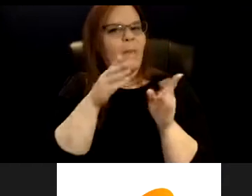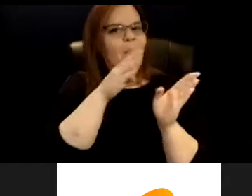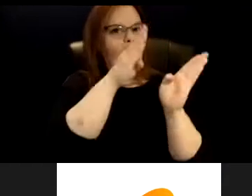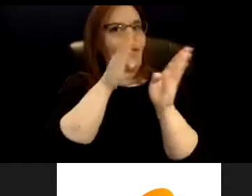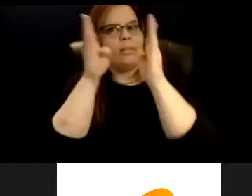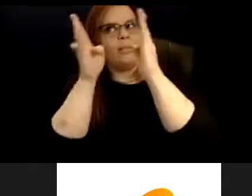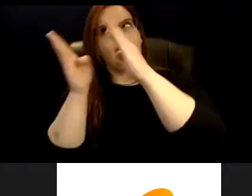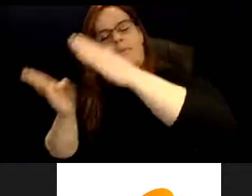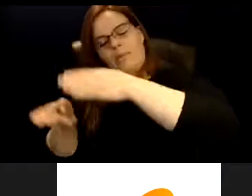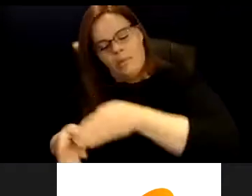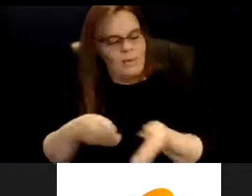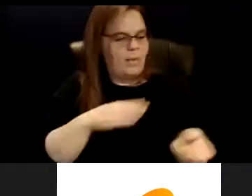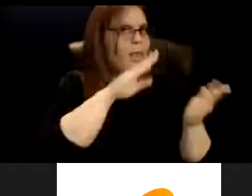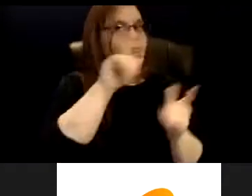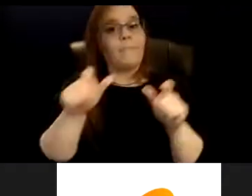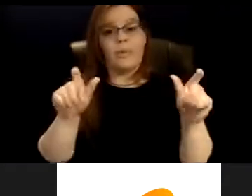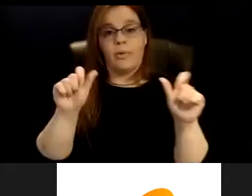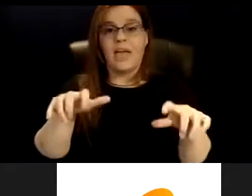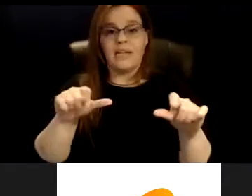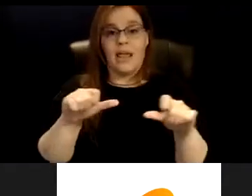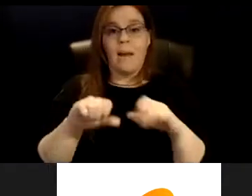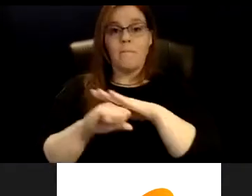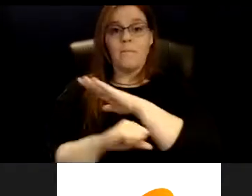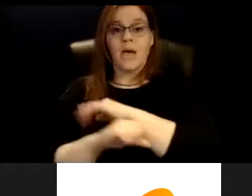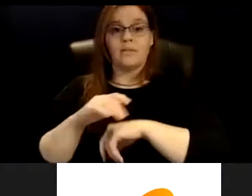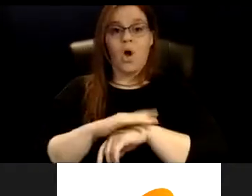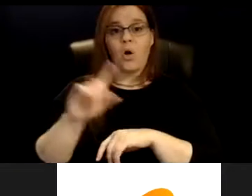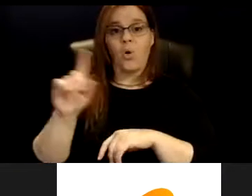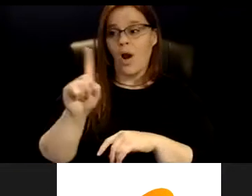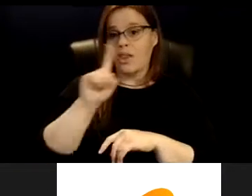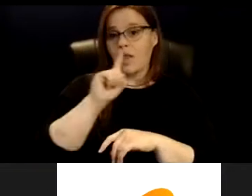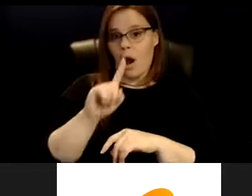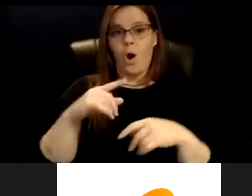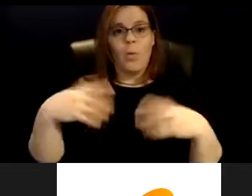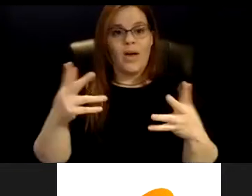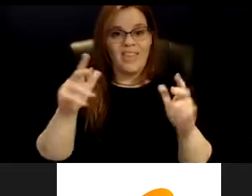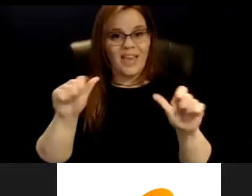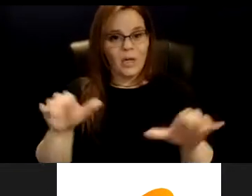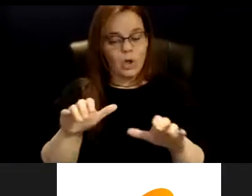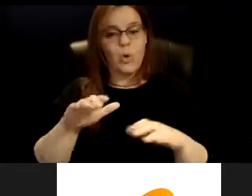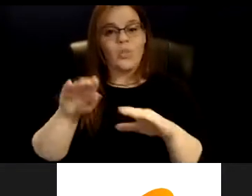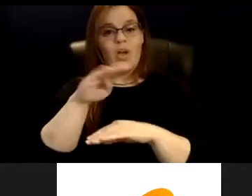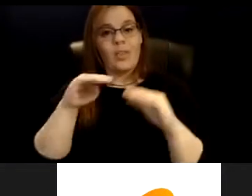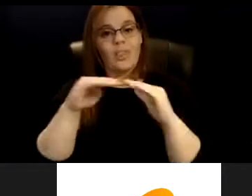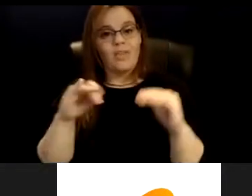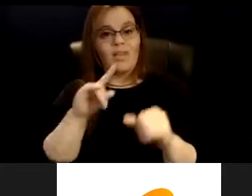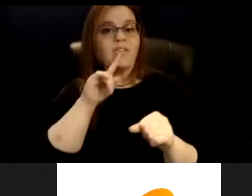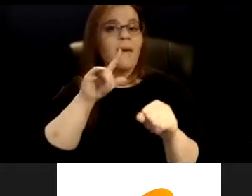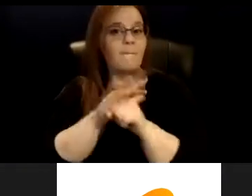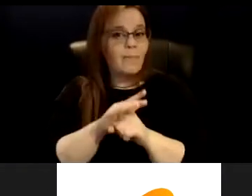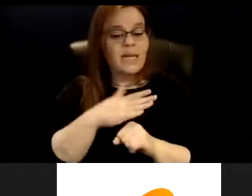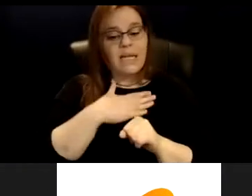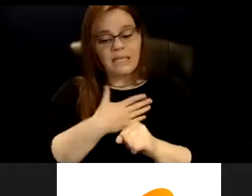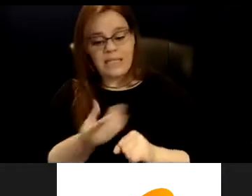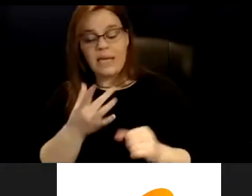are, and what they're able to do, as well as their level of commitment, consent, and concern. I think the